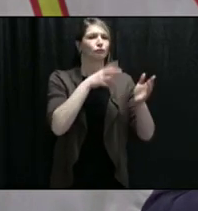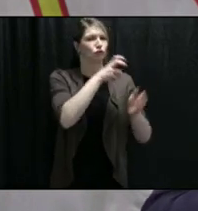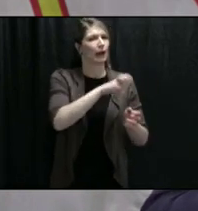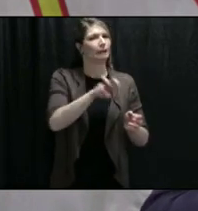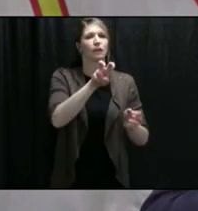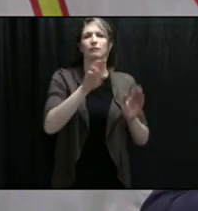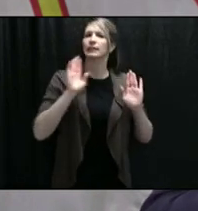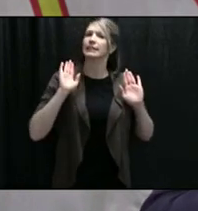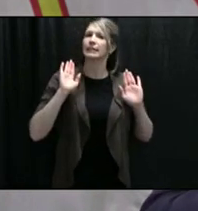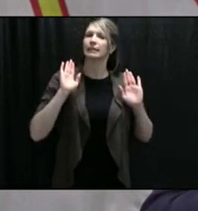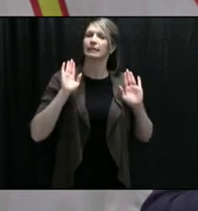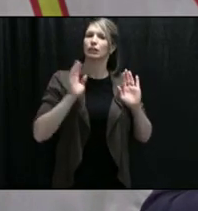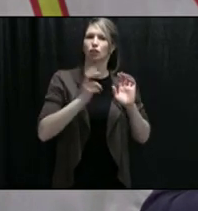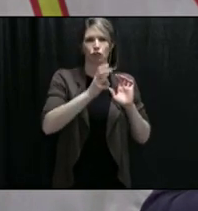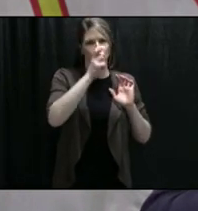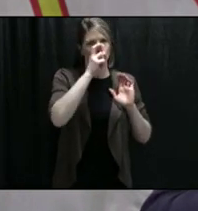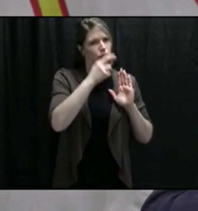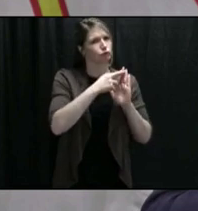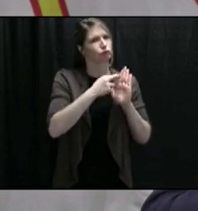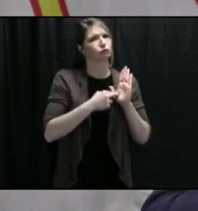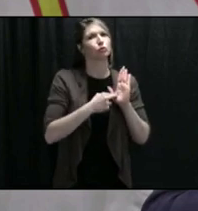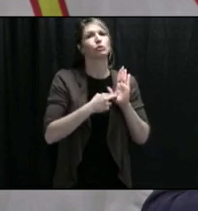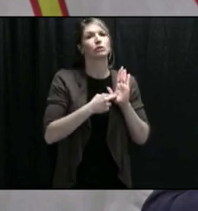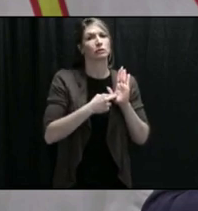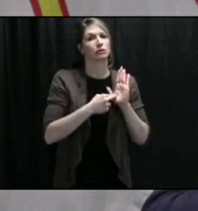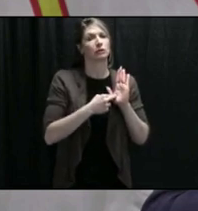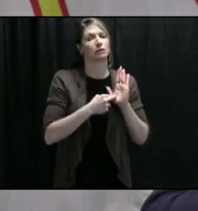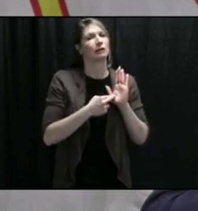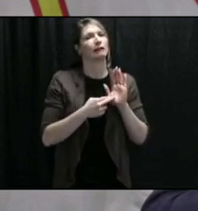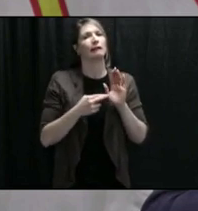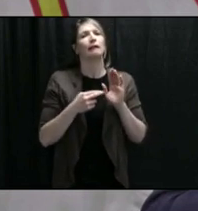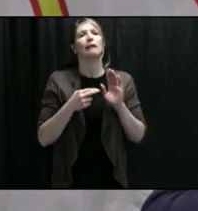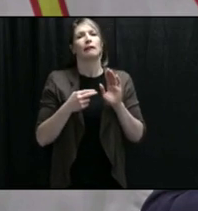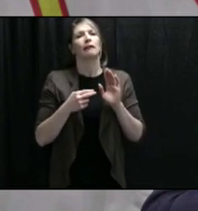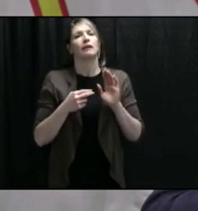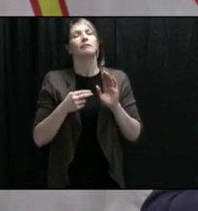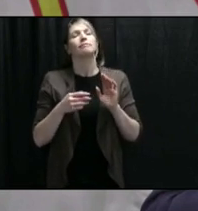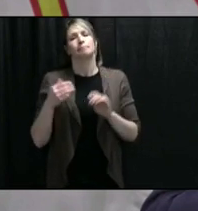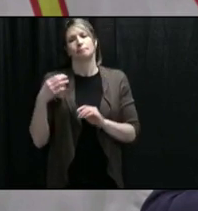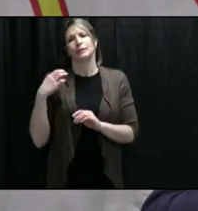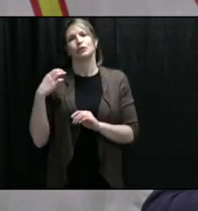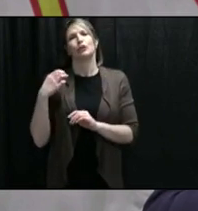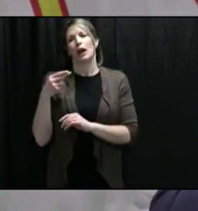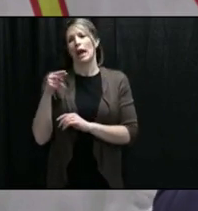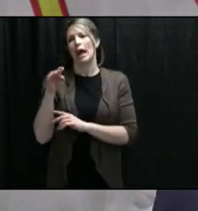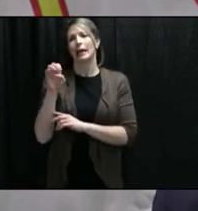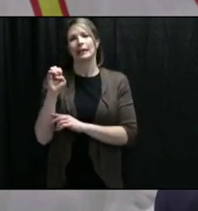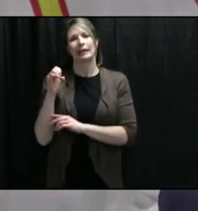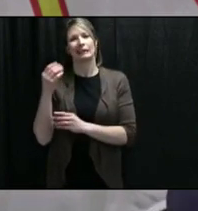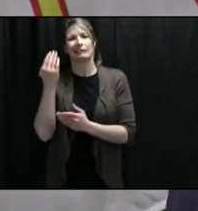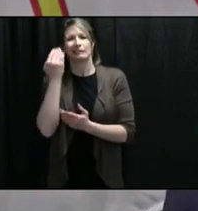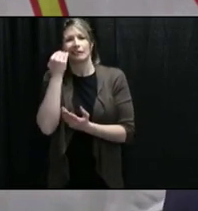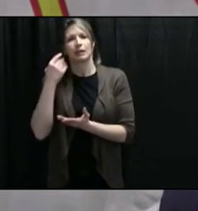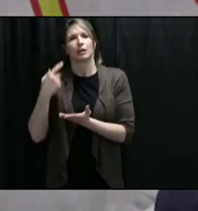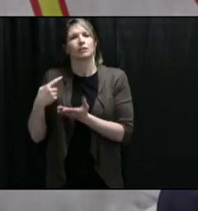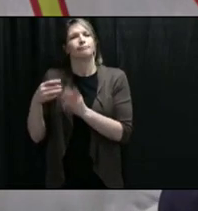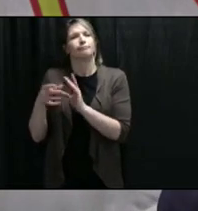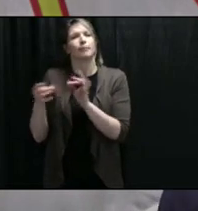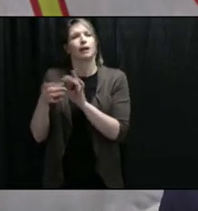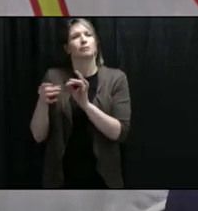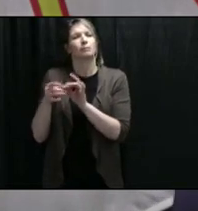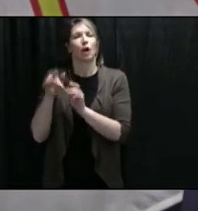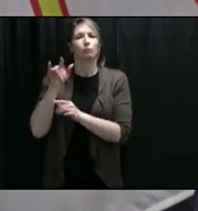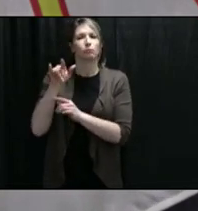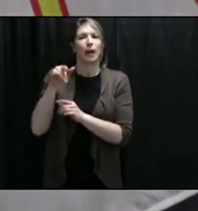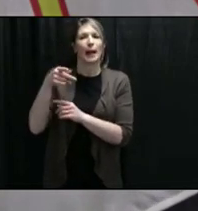place for those that are traveling on, as Minister Haicke just said a few minutes ago from provincial airlines and from